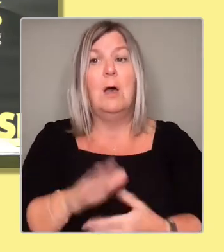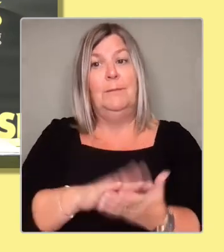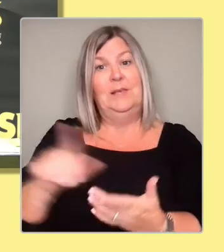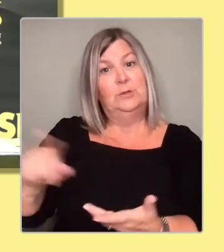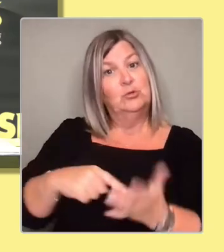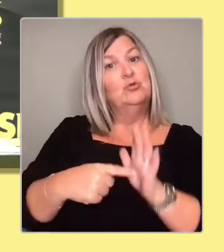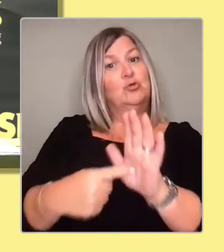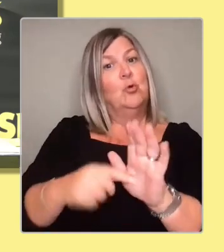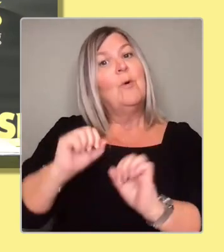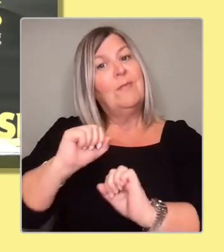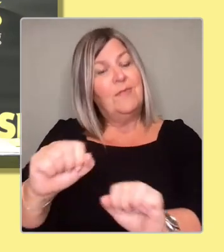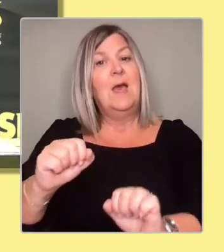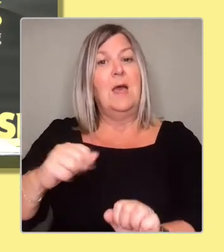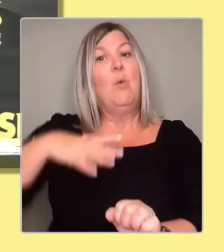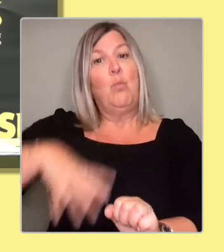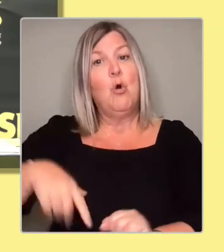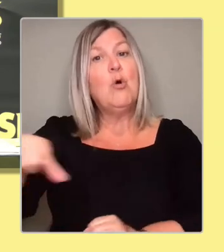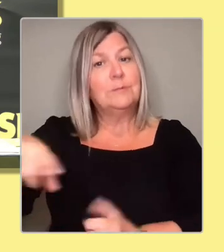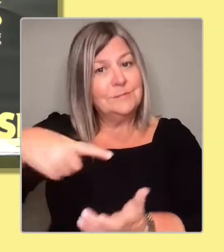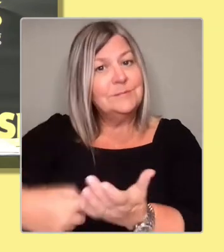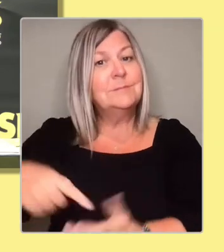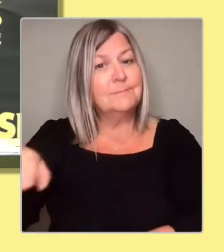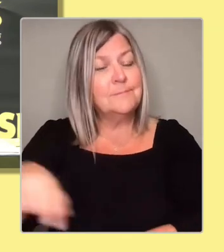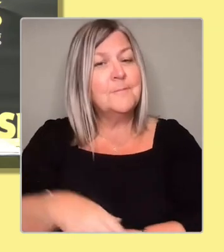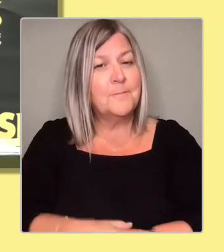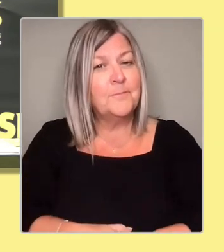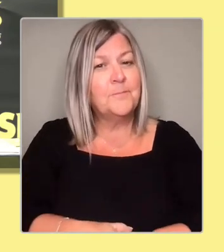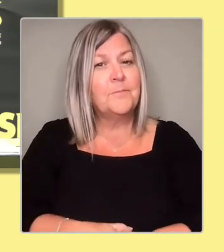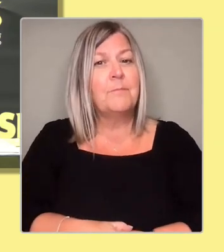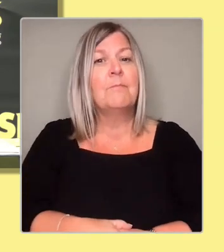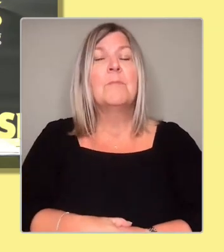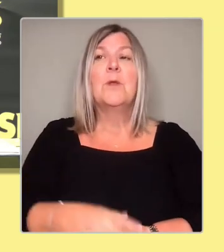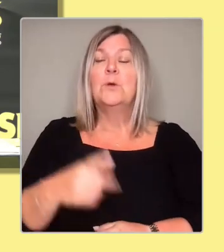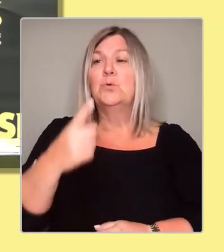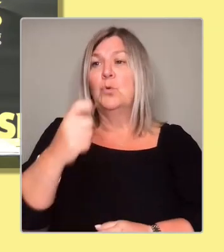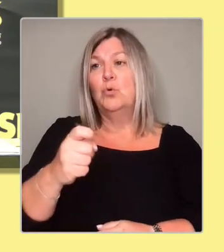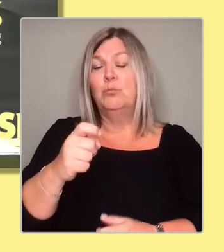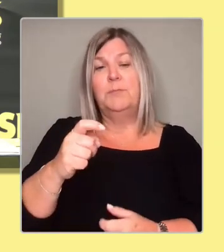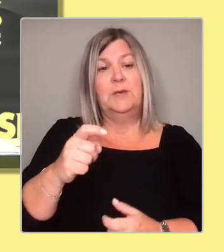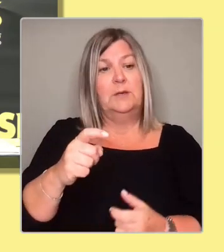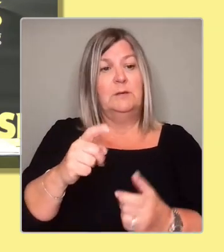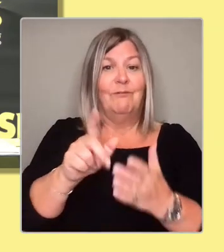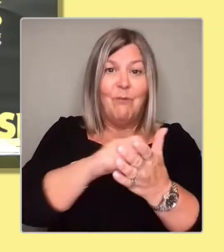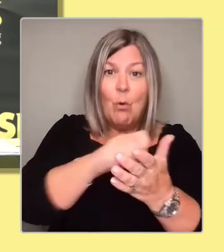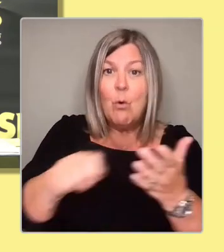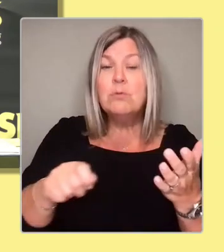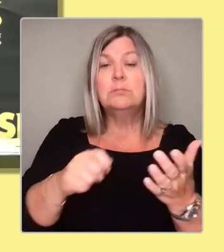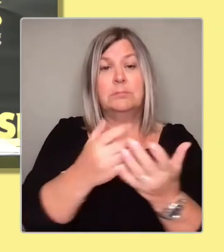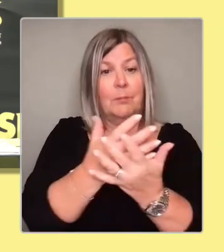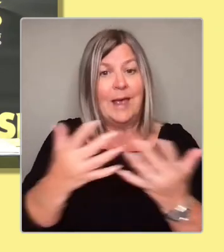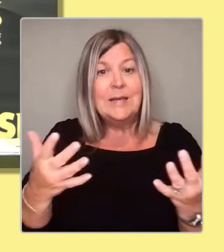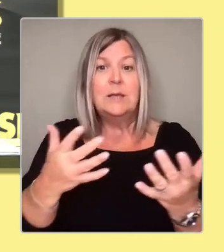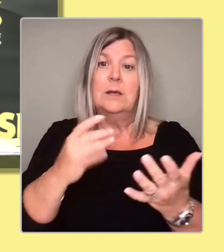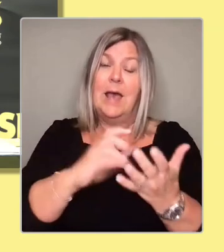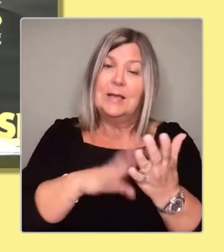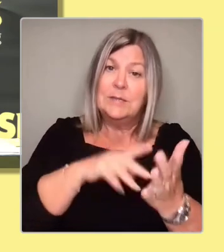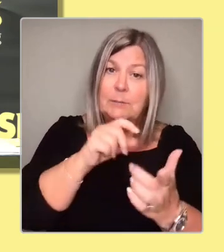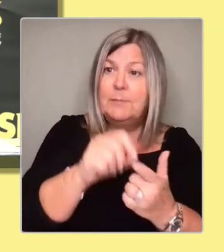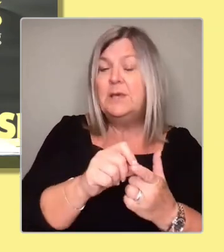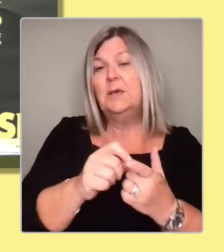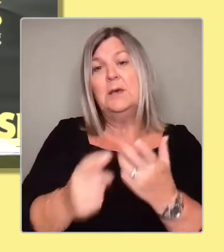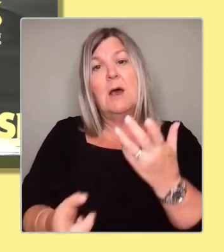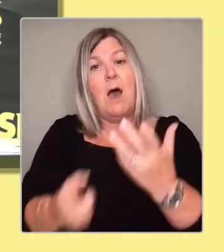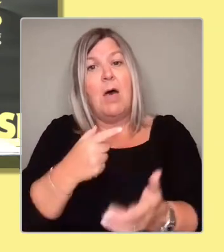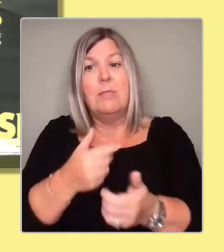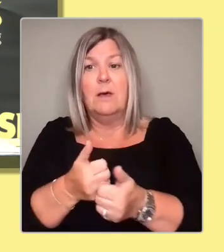and that can be just the SNP, or it could be the SNP and any other pro independence parties that want to sign up to that as well, then we